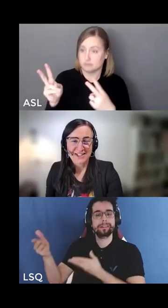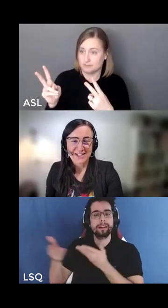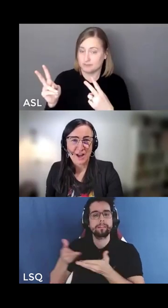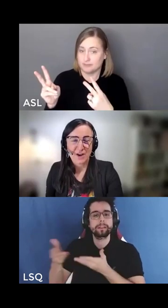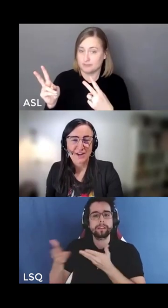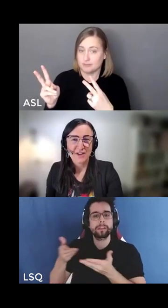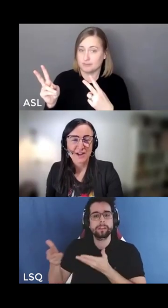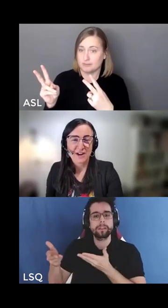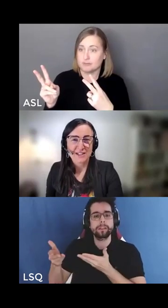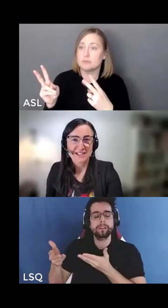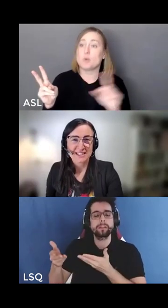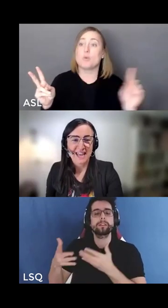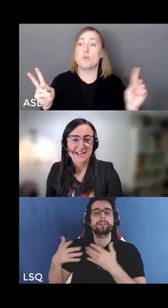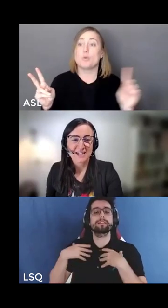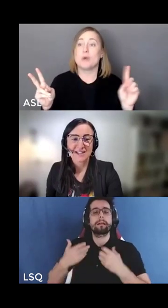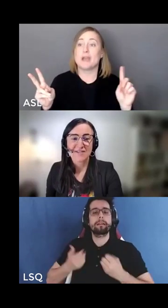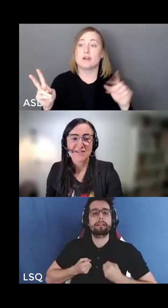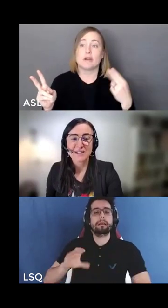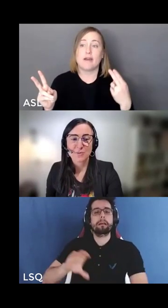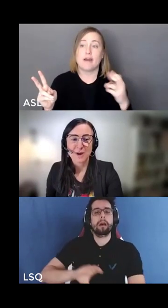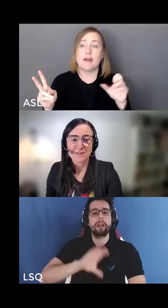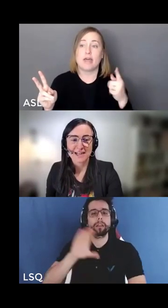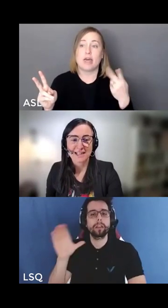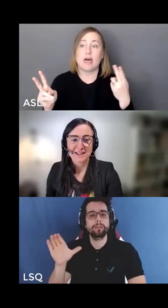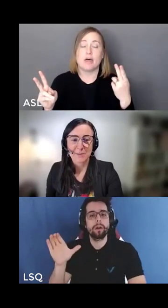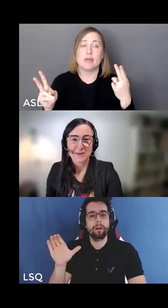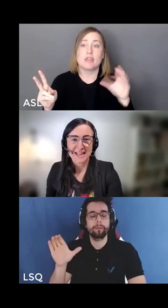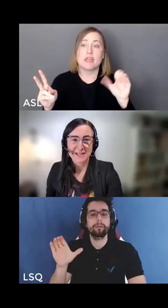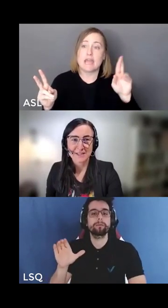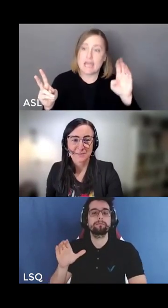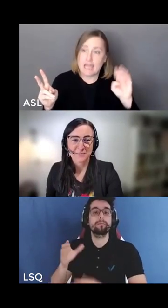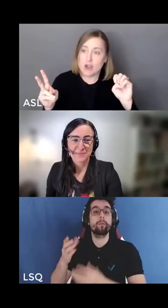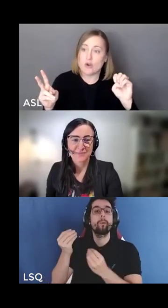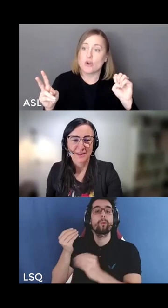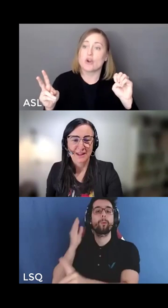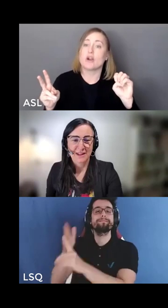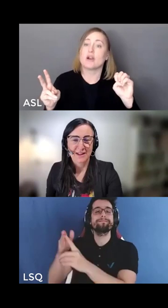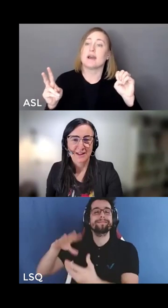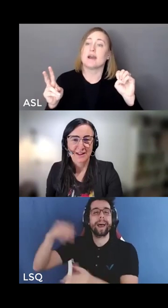the session on Healthcare Excellence of Canada's events website in the coming days.